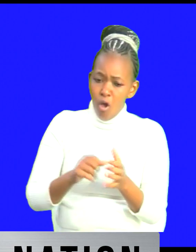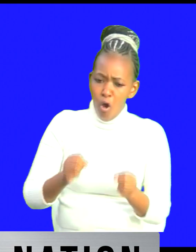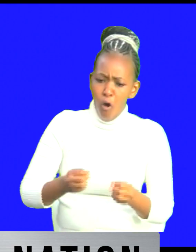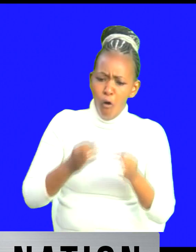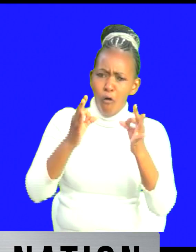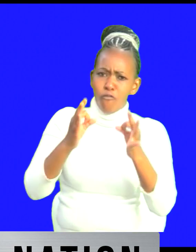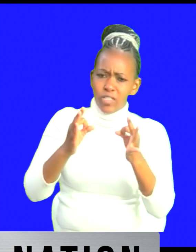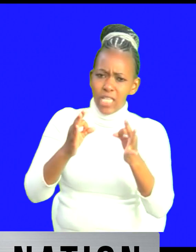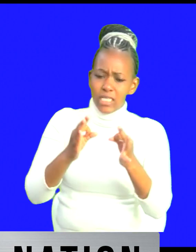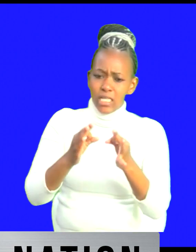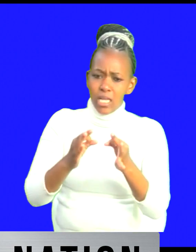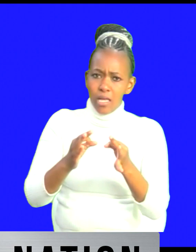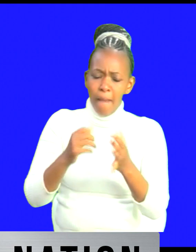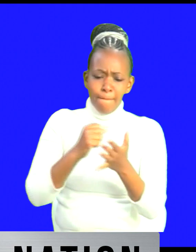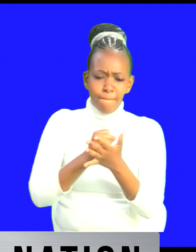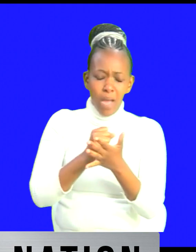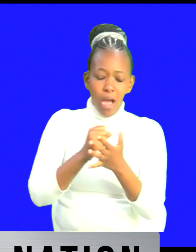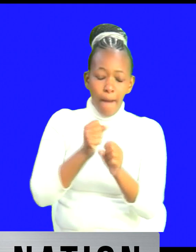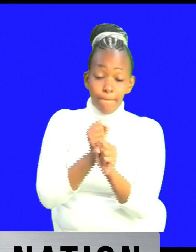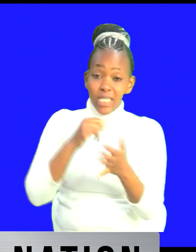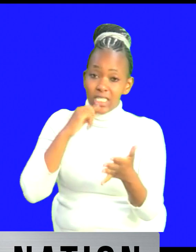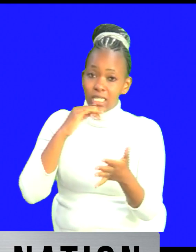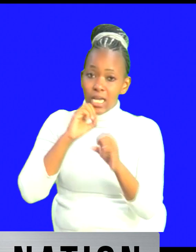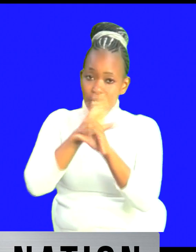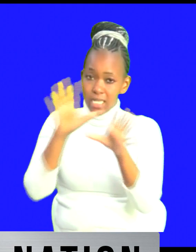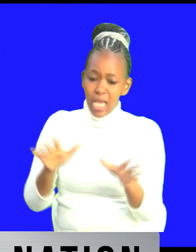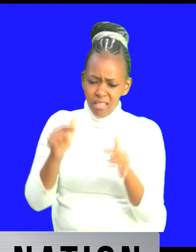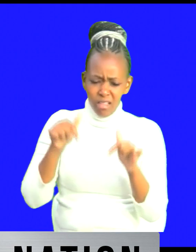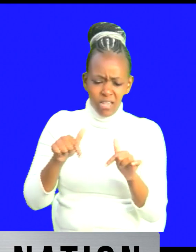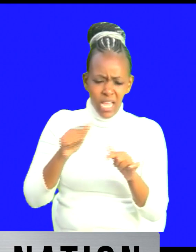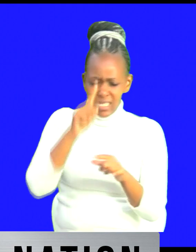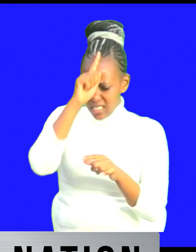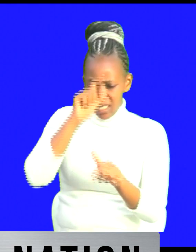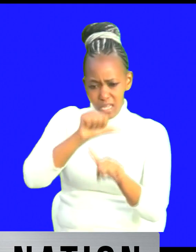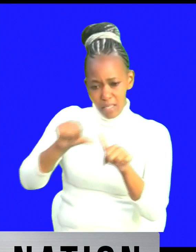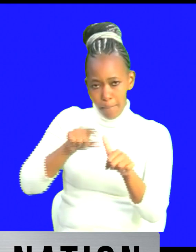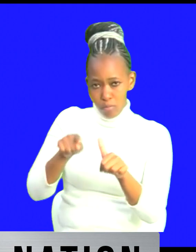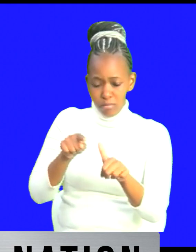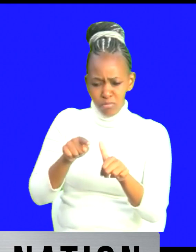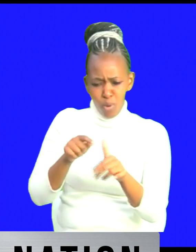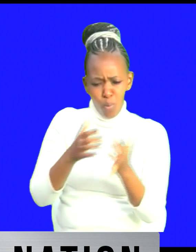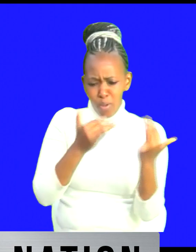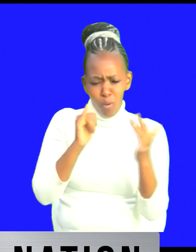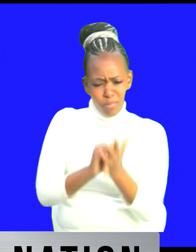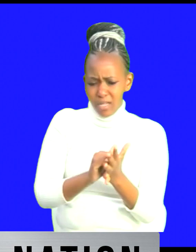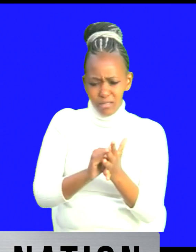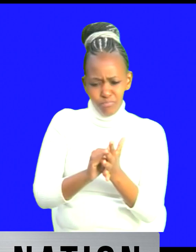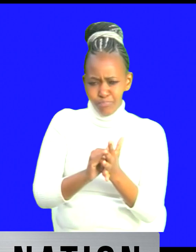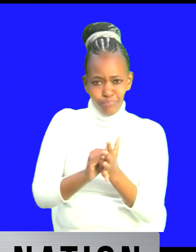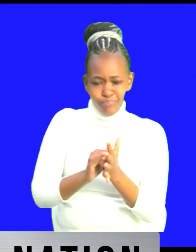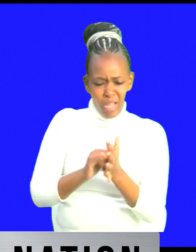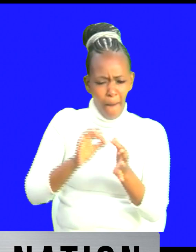it very clear to his whole team that he's taking this very seriously so we hope it lasts we pray it lasts